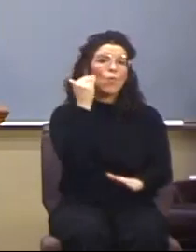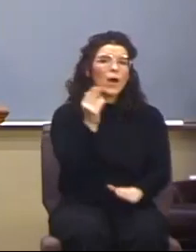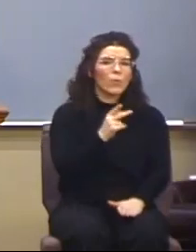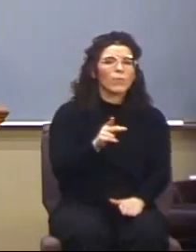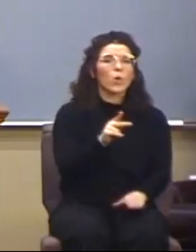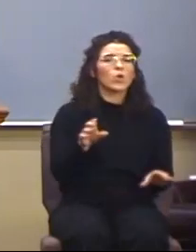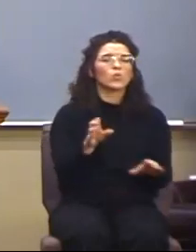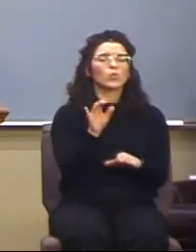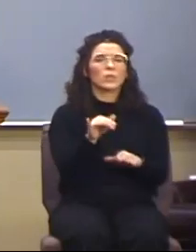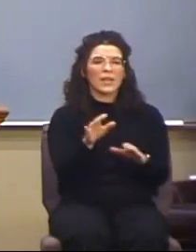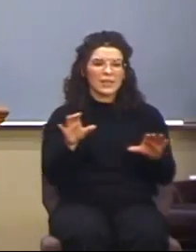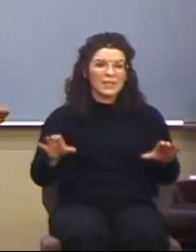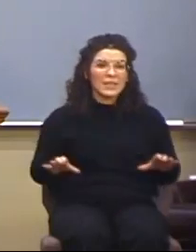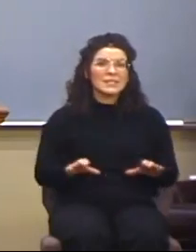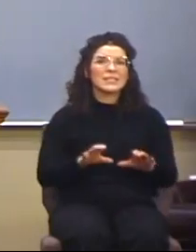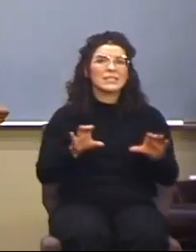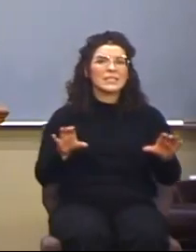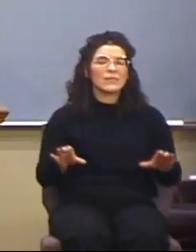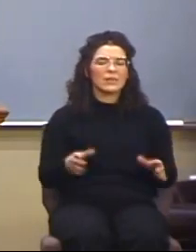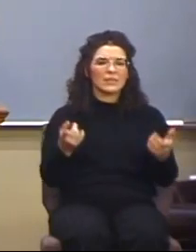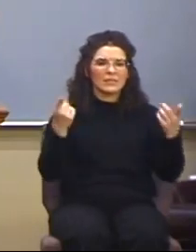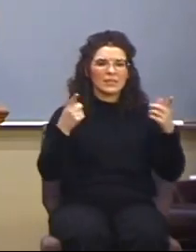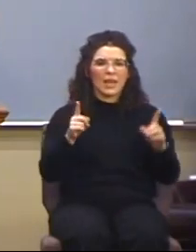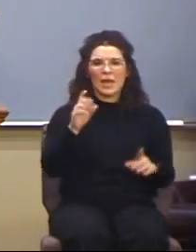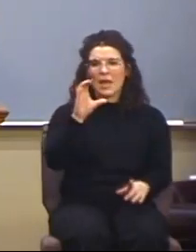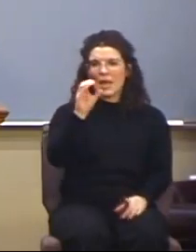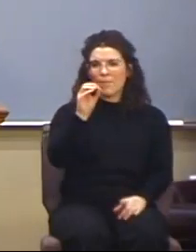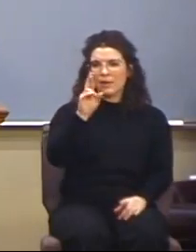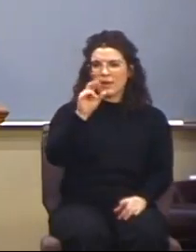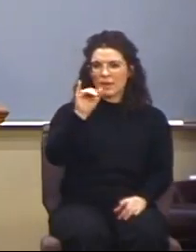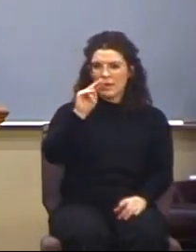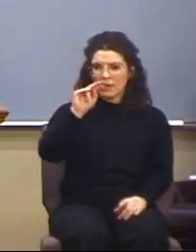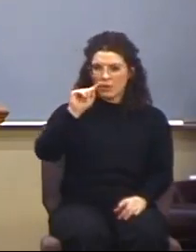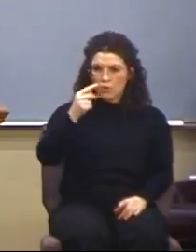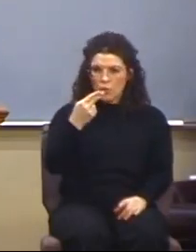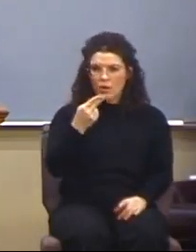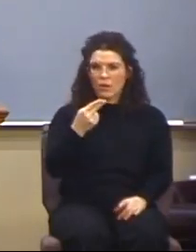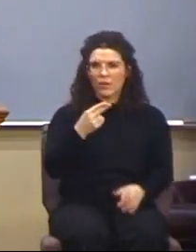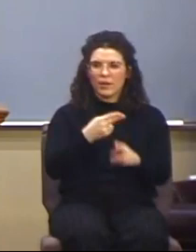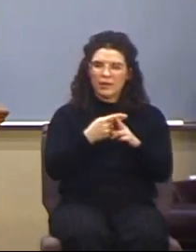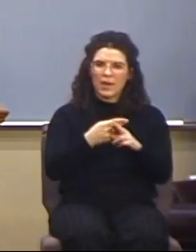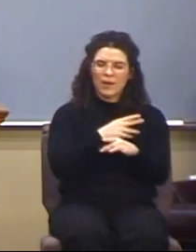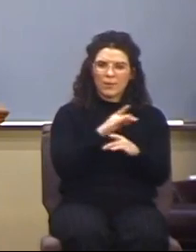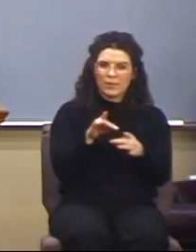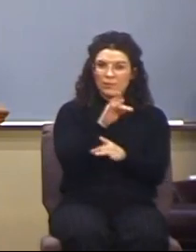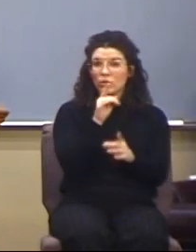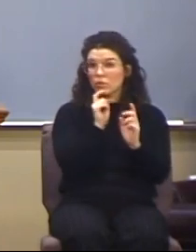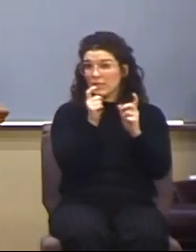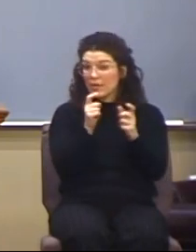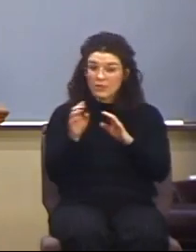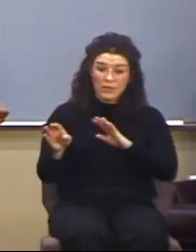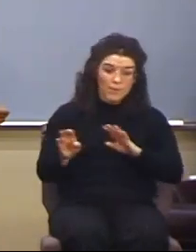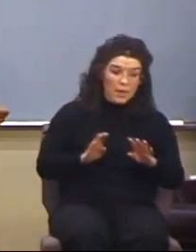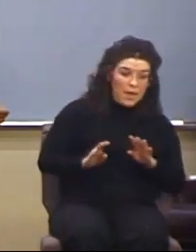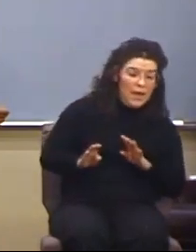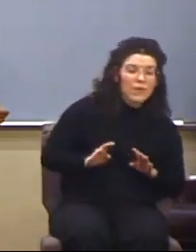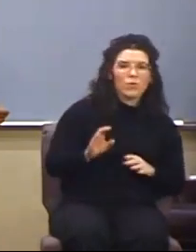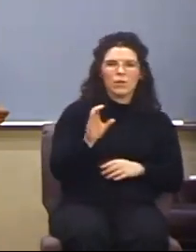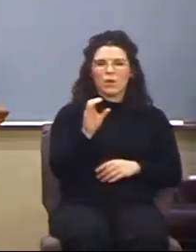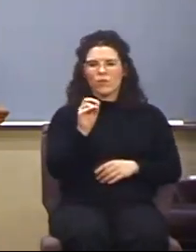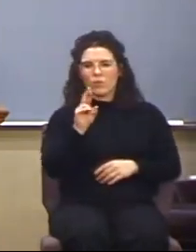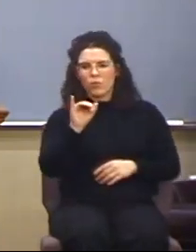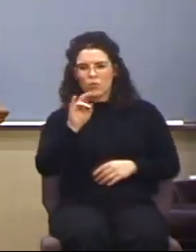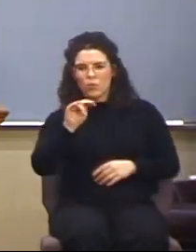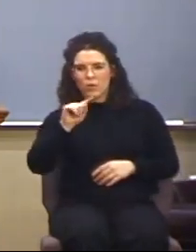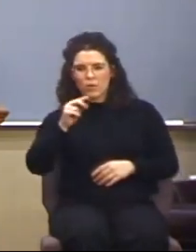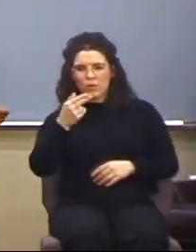activities at Corinth in the name of spiritual gifts, the behavior of the Corinthians in the exercise of